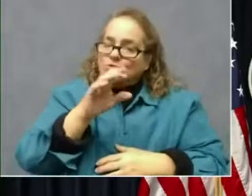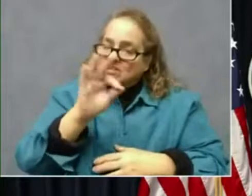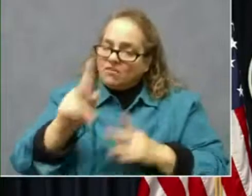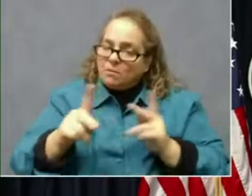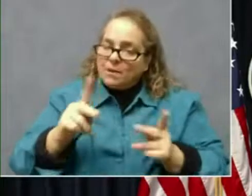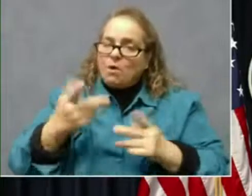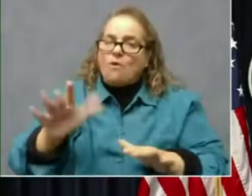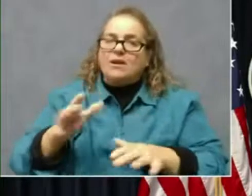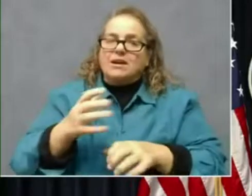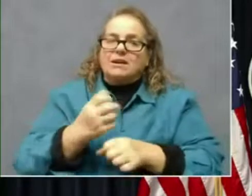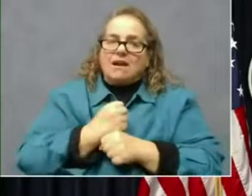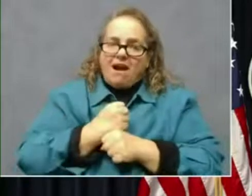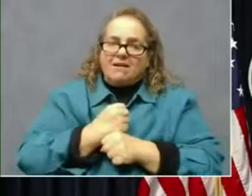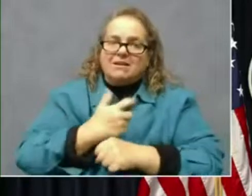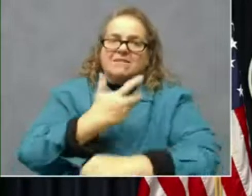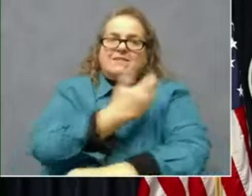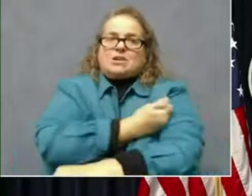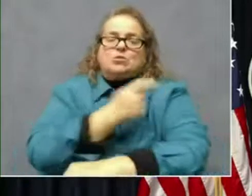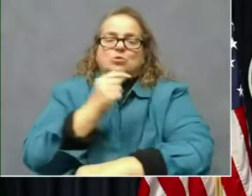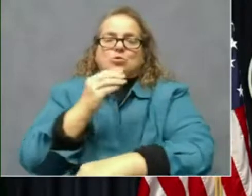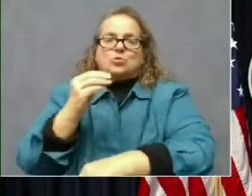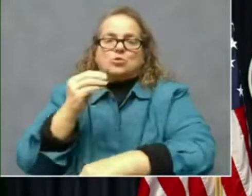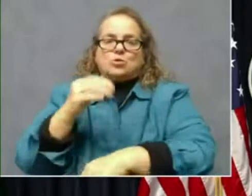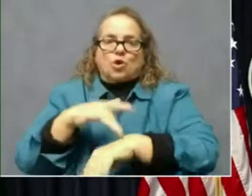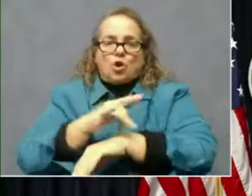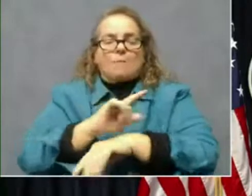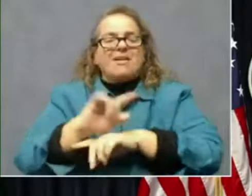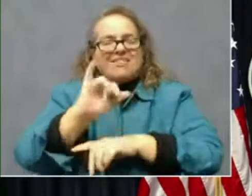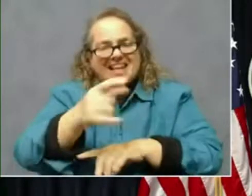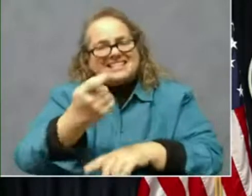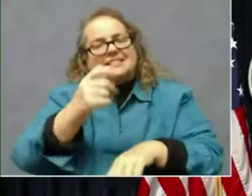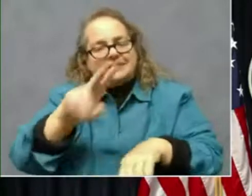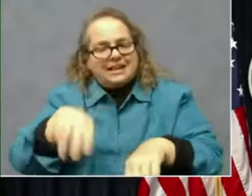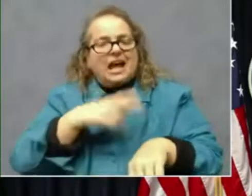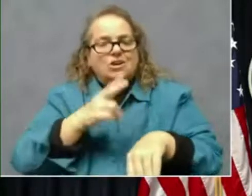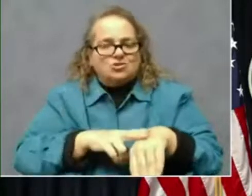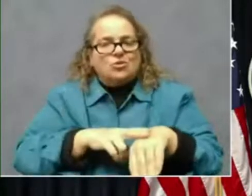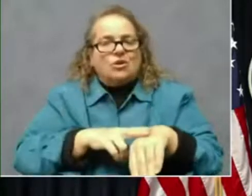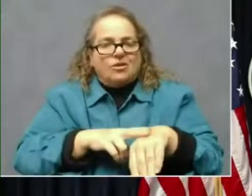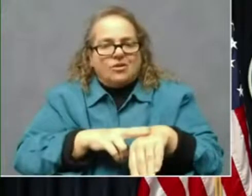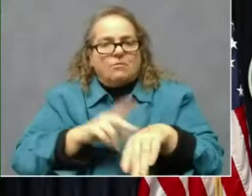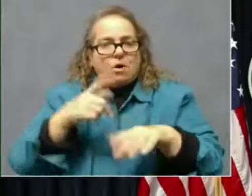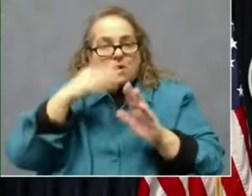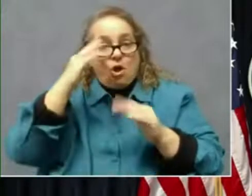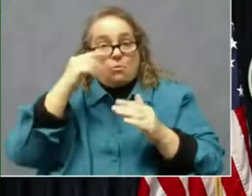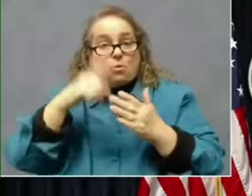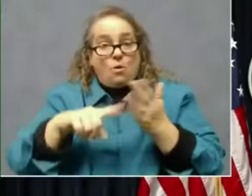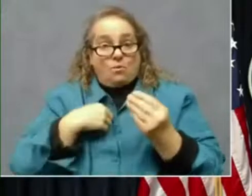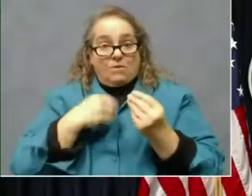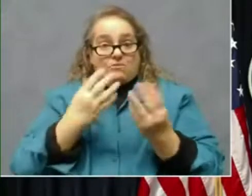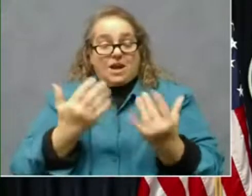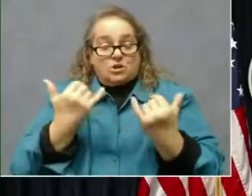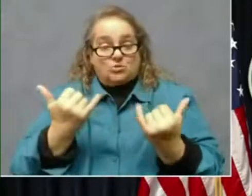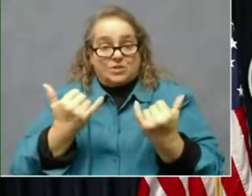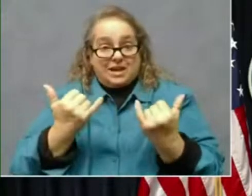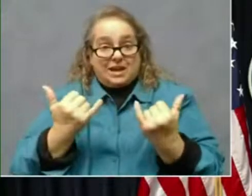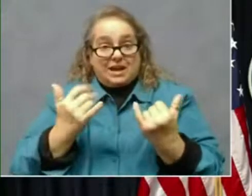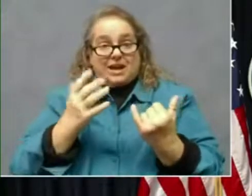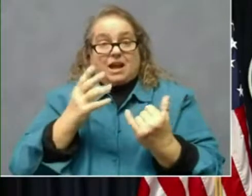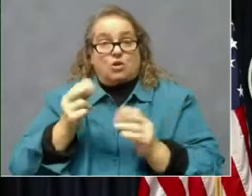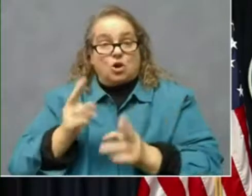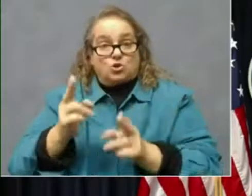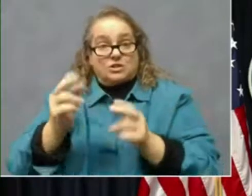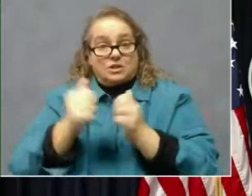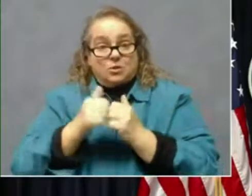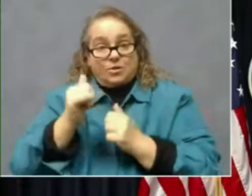That's a little natural, but we hope that providing, uh, what we've done today and the urgency with it, um, helps. Now,